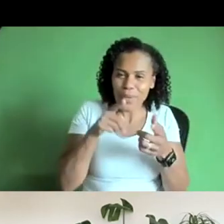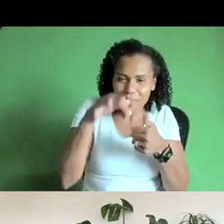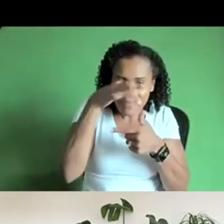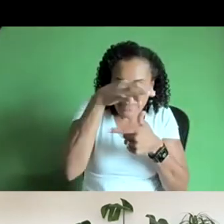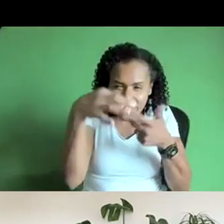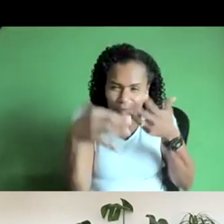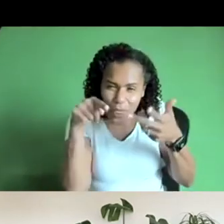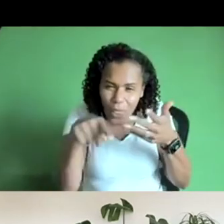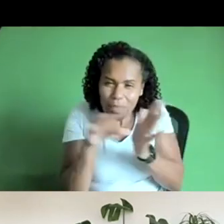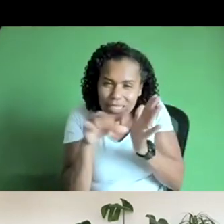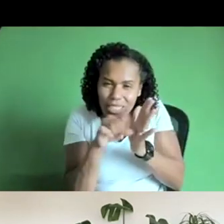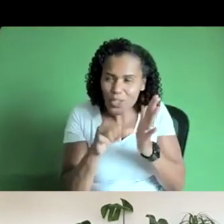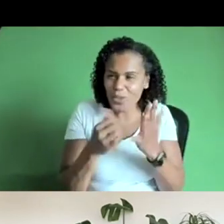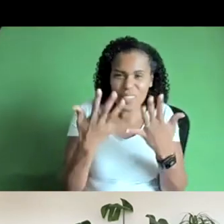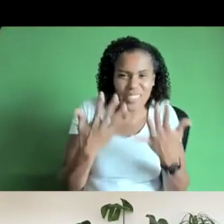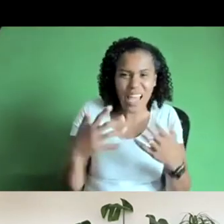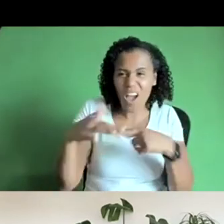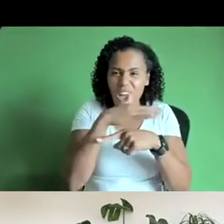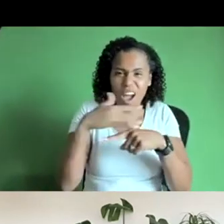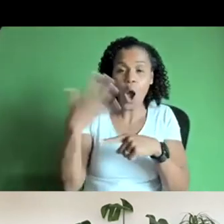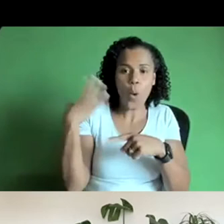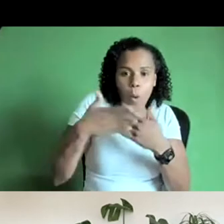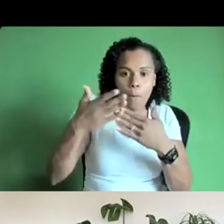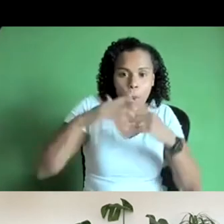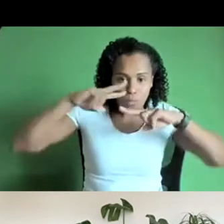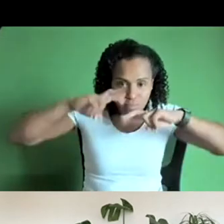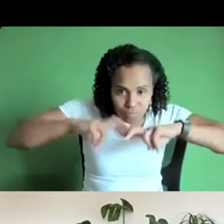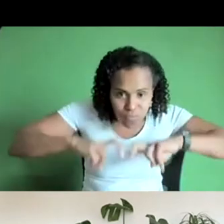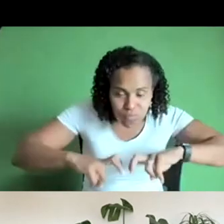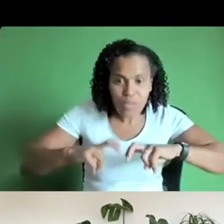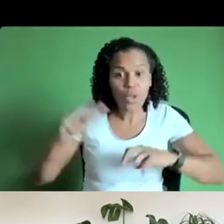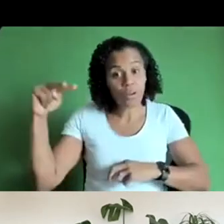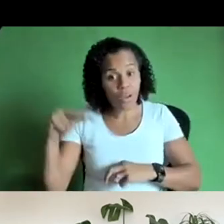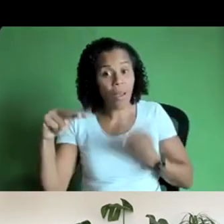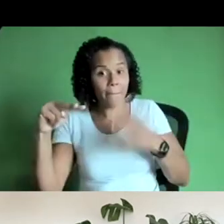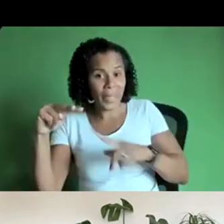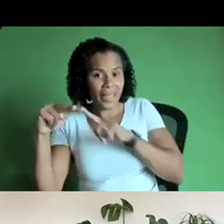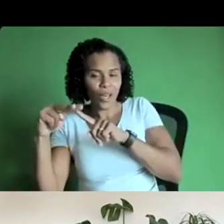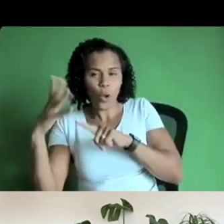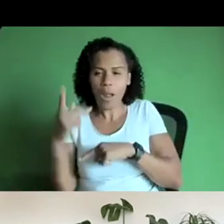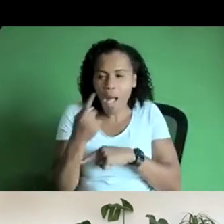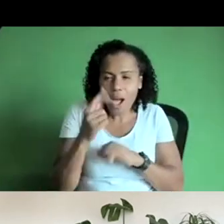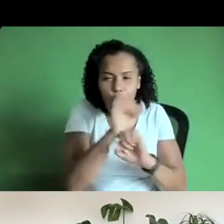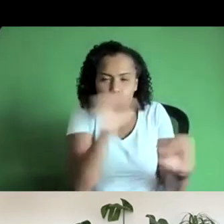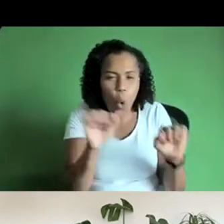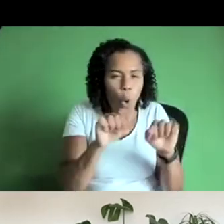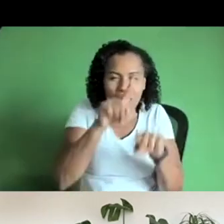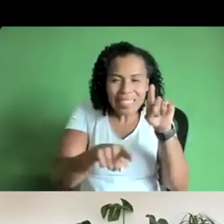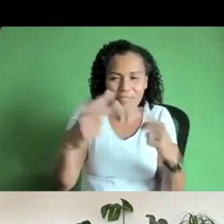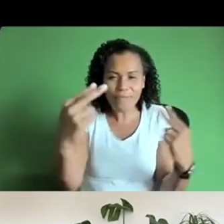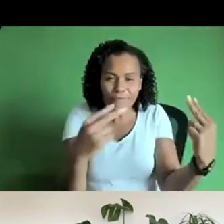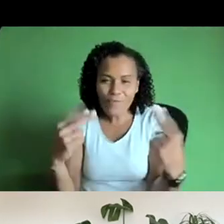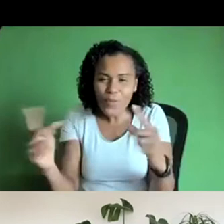to kind of unpack them from uh their own different perspectives um and hopefully then we can kind of open up the